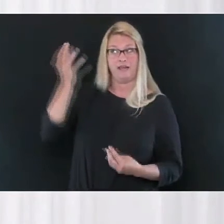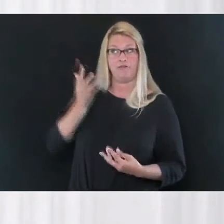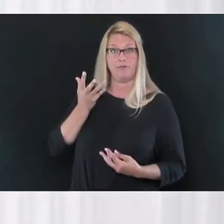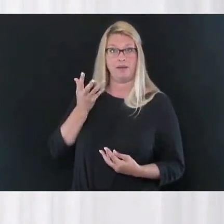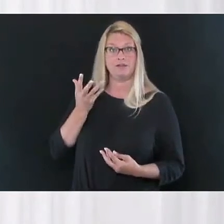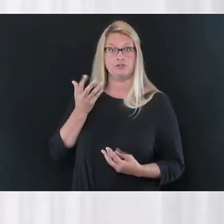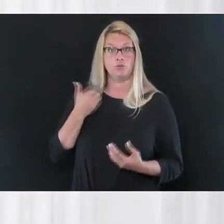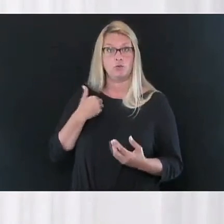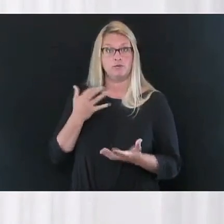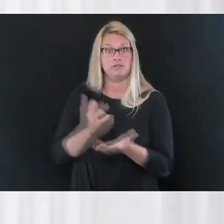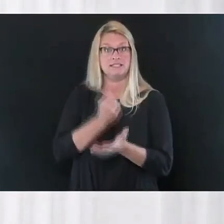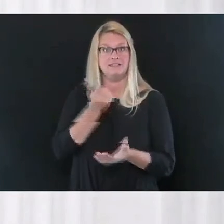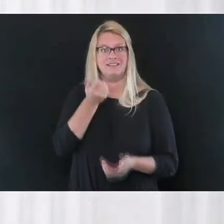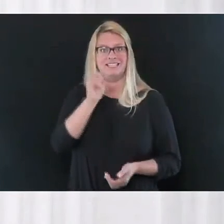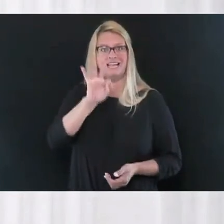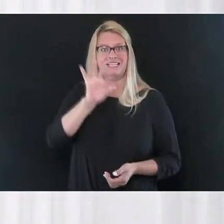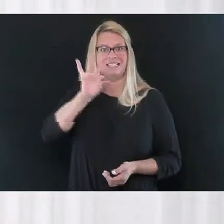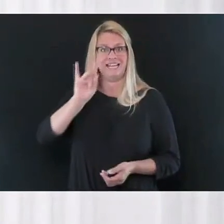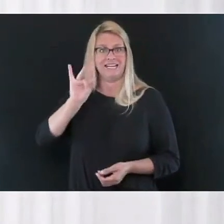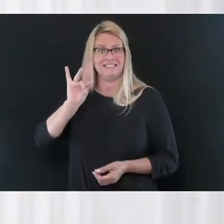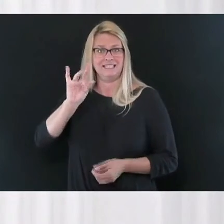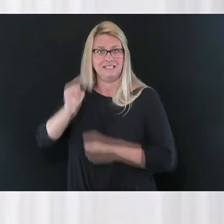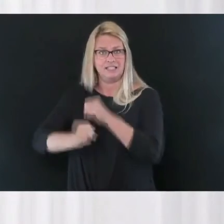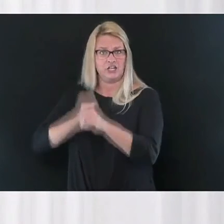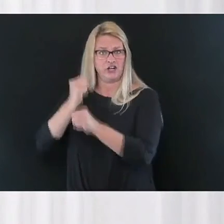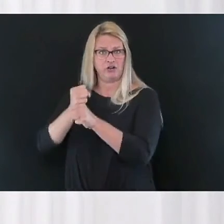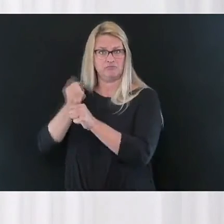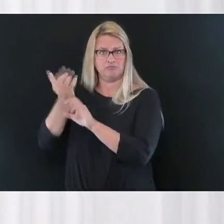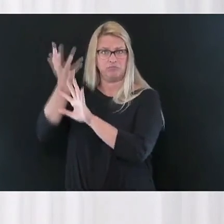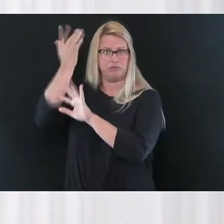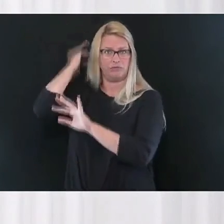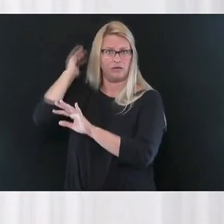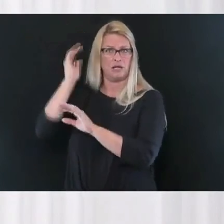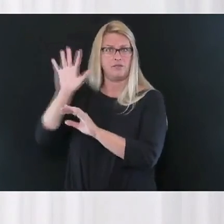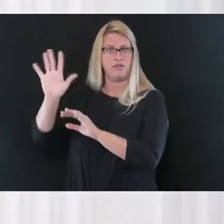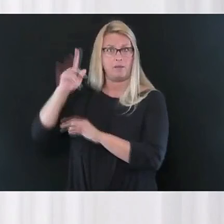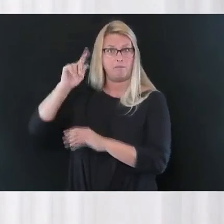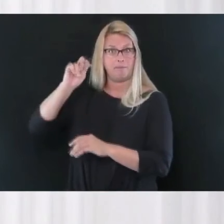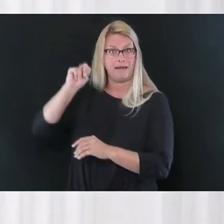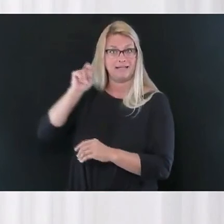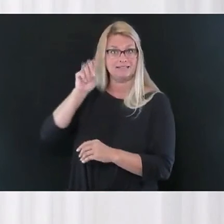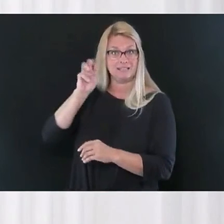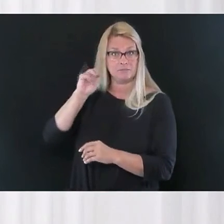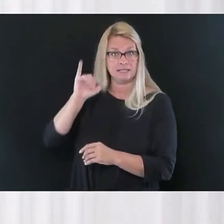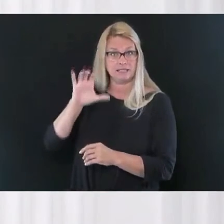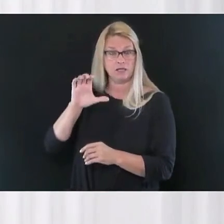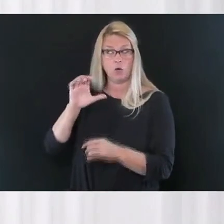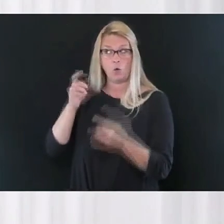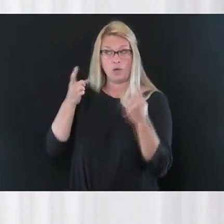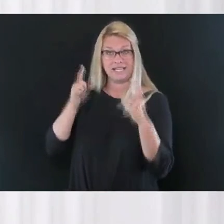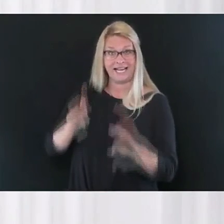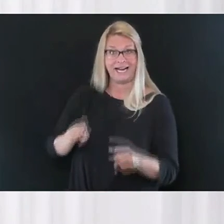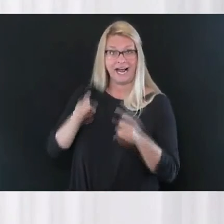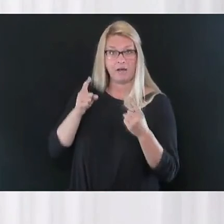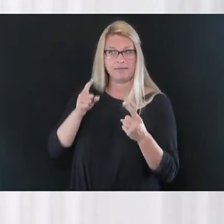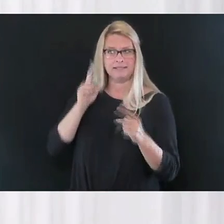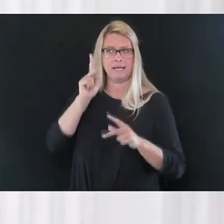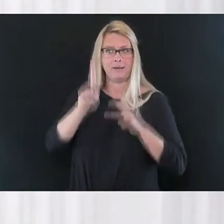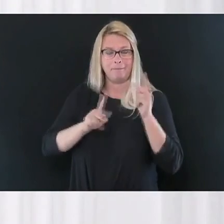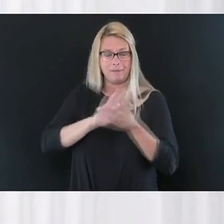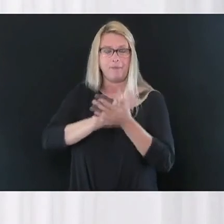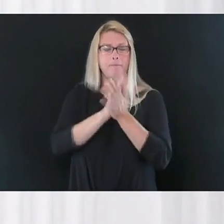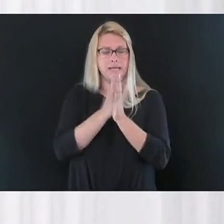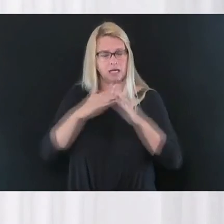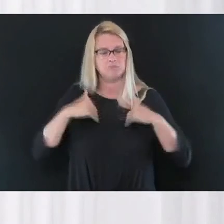the 1918 pandemic as well, that as this thing continues to go on, people are getting very fatigued.